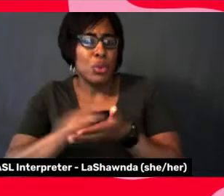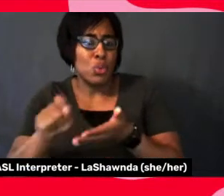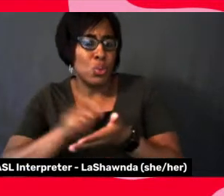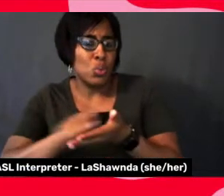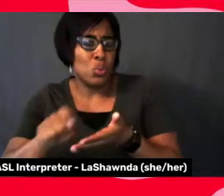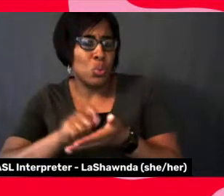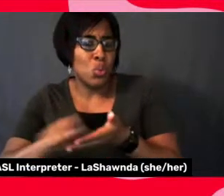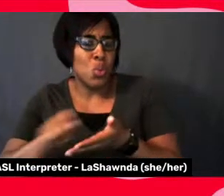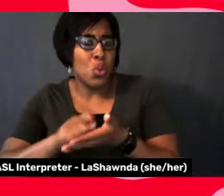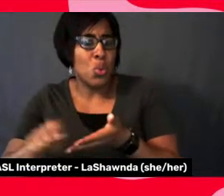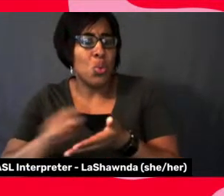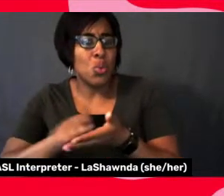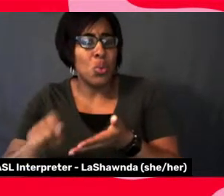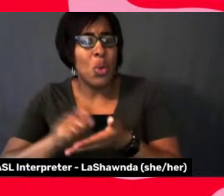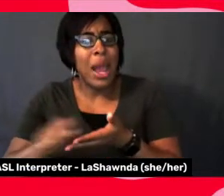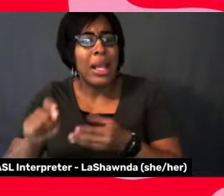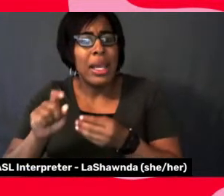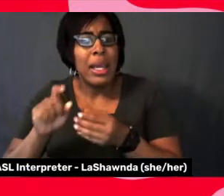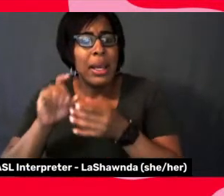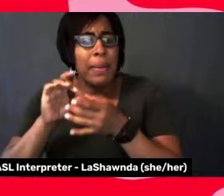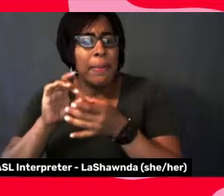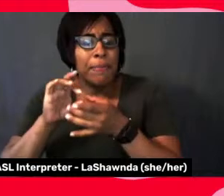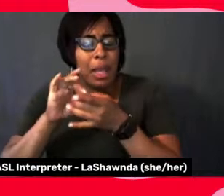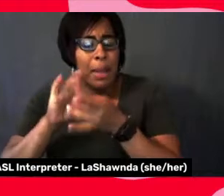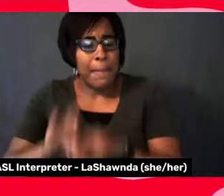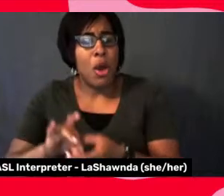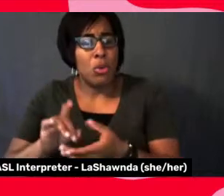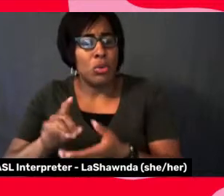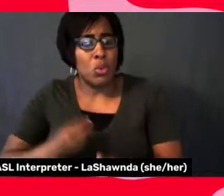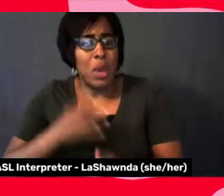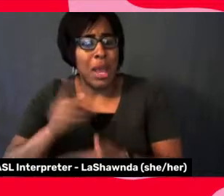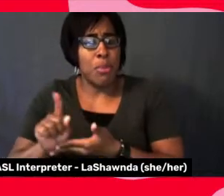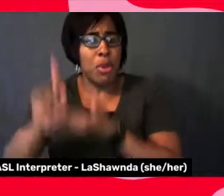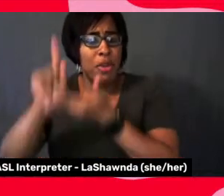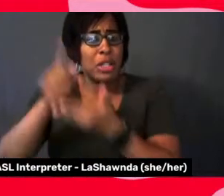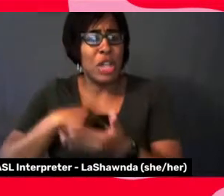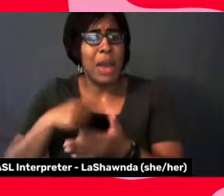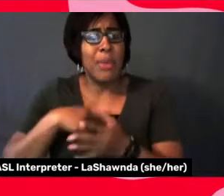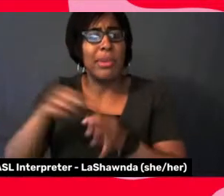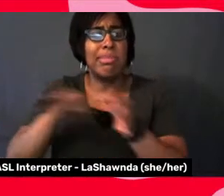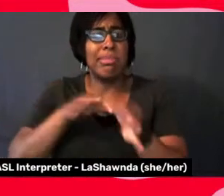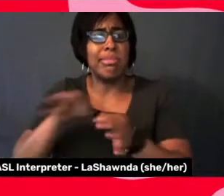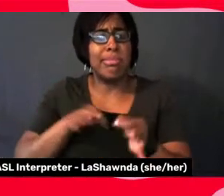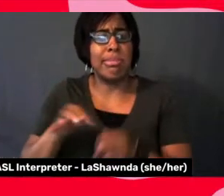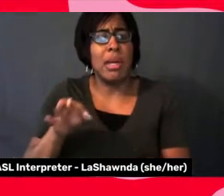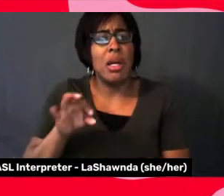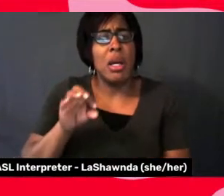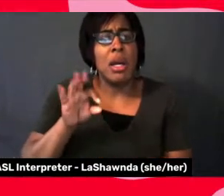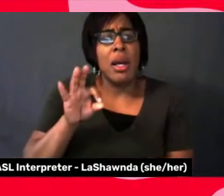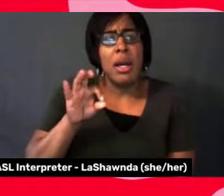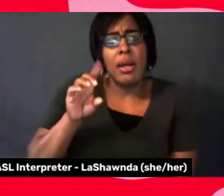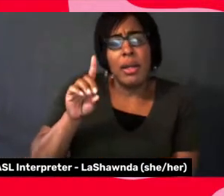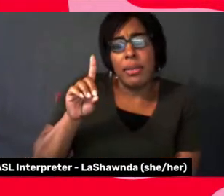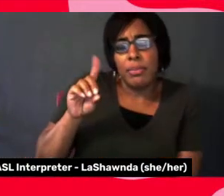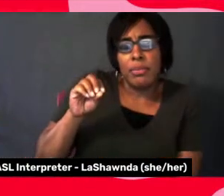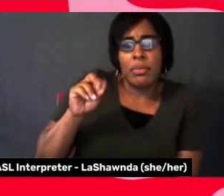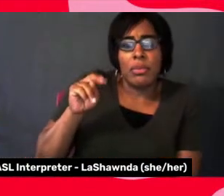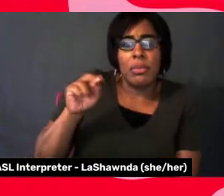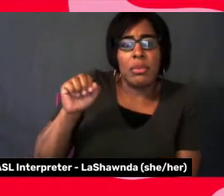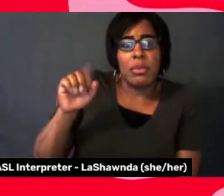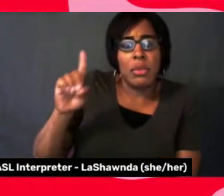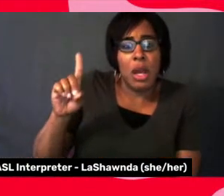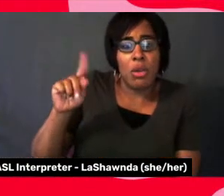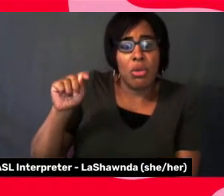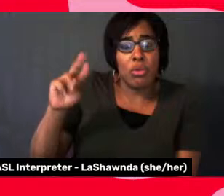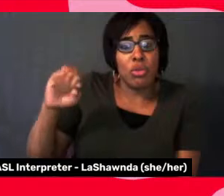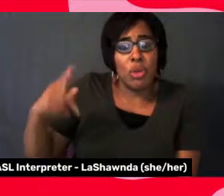types of stuff about Donald Trump and then I extended it. And then I, you know, I had some things to say about Hillary and this is during the election time and people telling me,